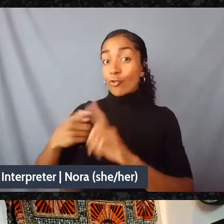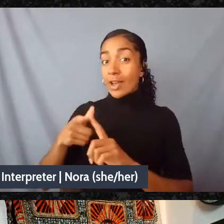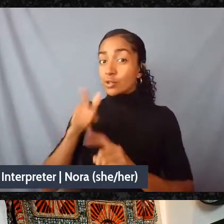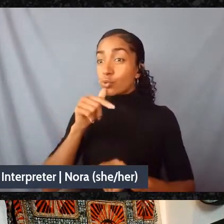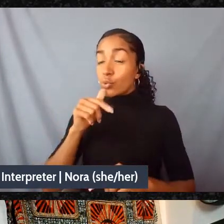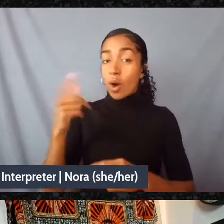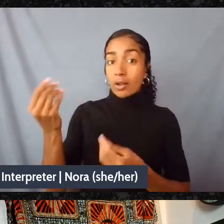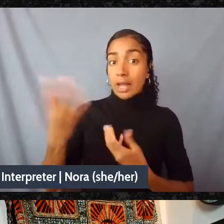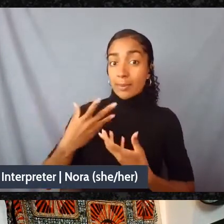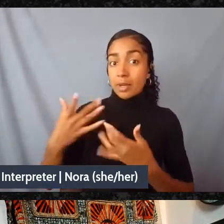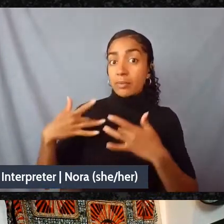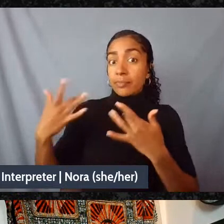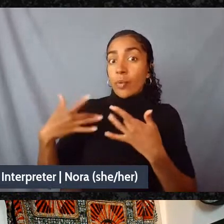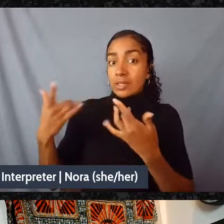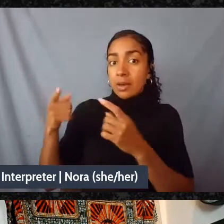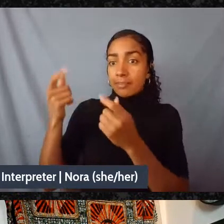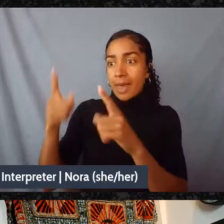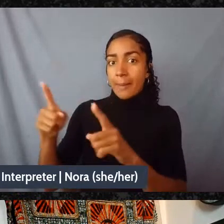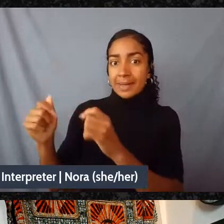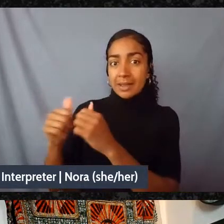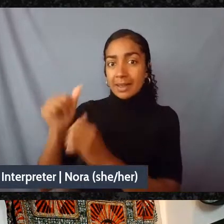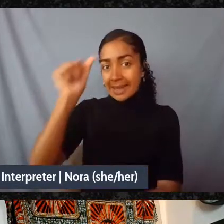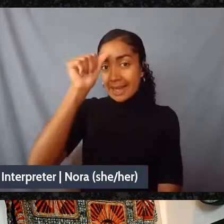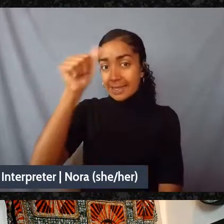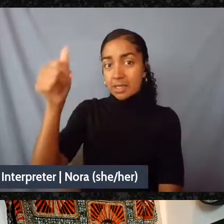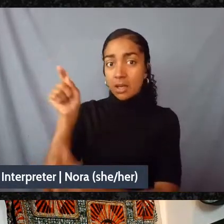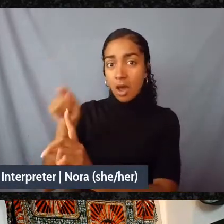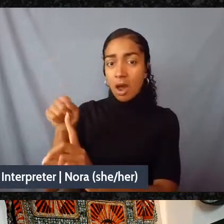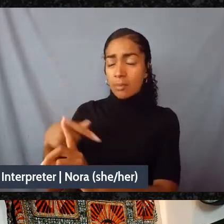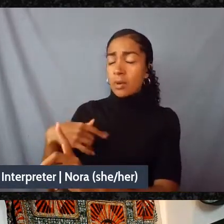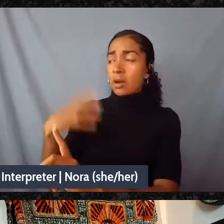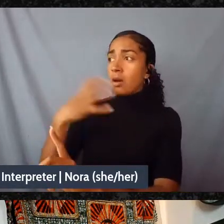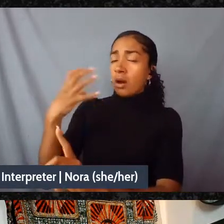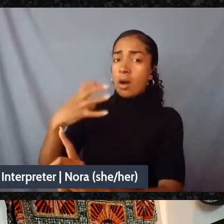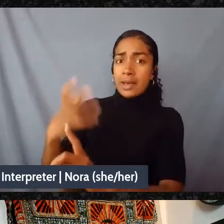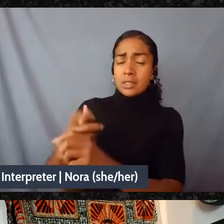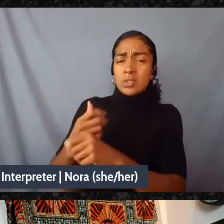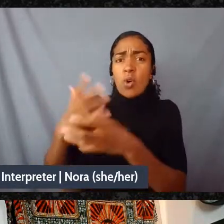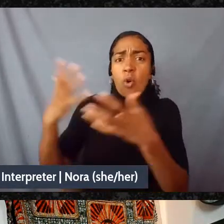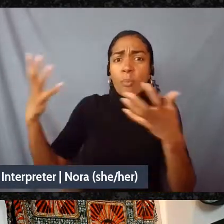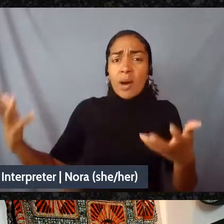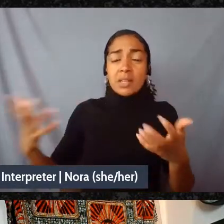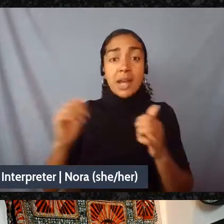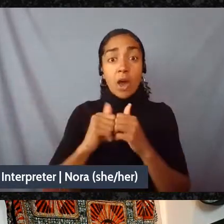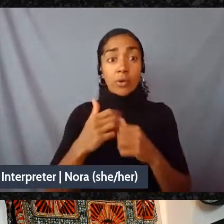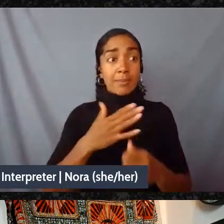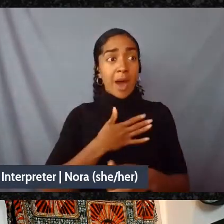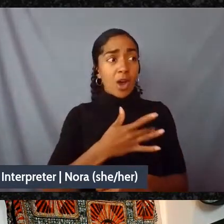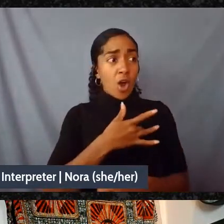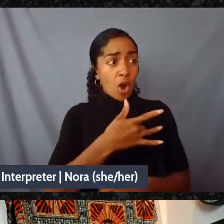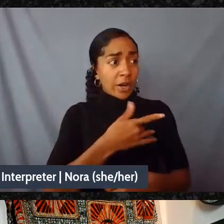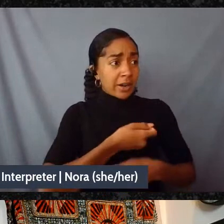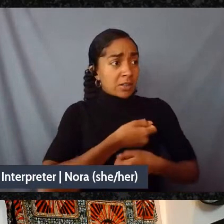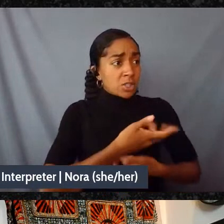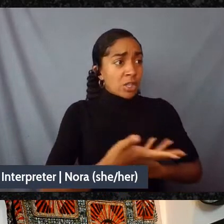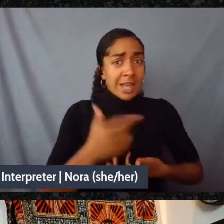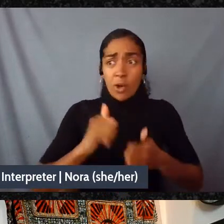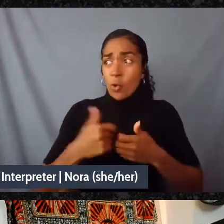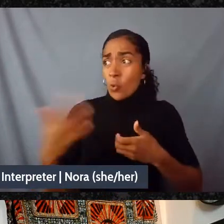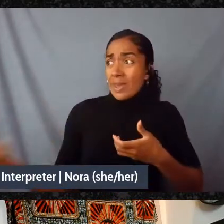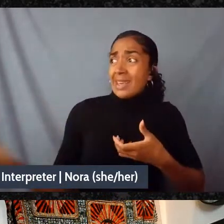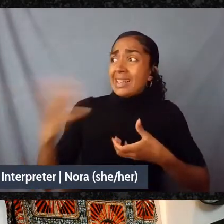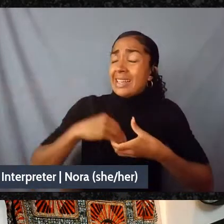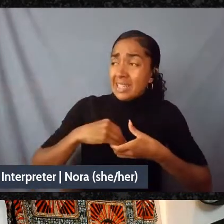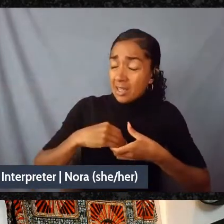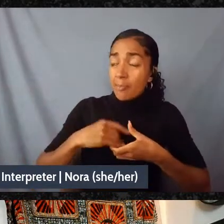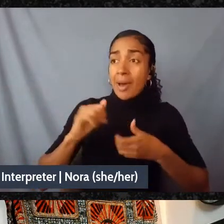what's happening in India and I'm like, it's so massive and I'm like, how can my exhausted heart take this on and also how can my exhausted heart not take this